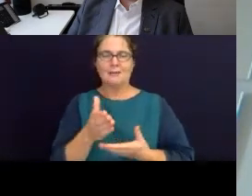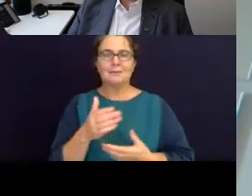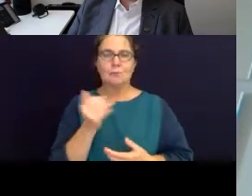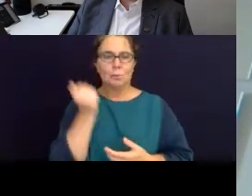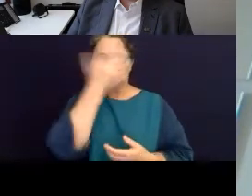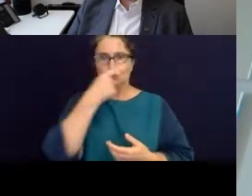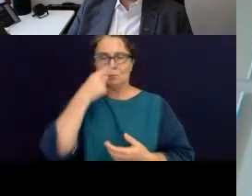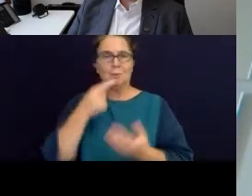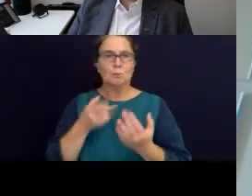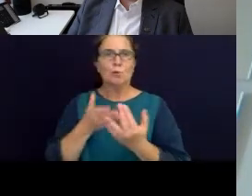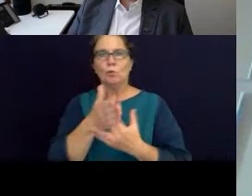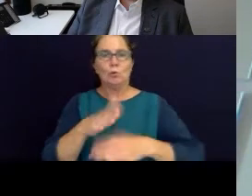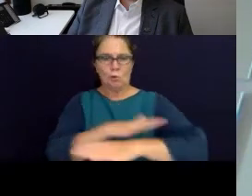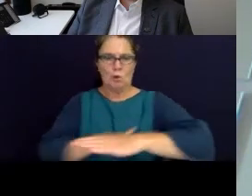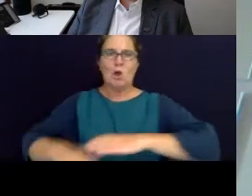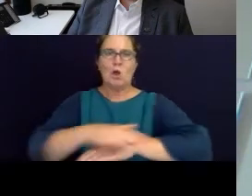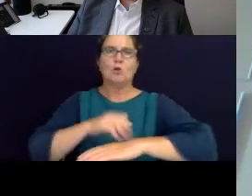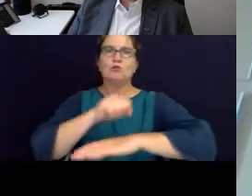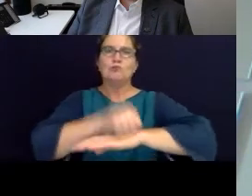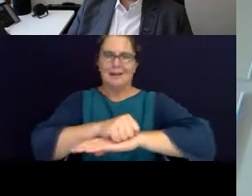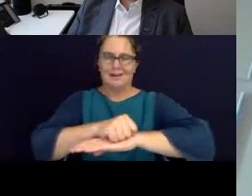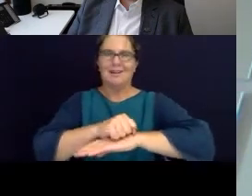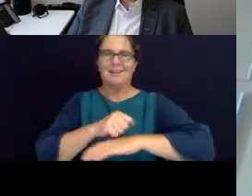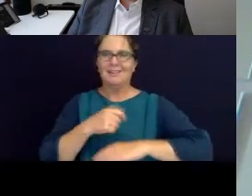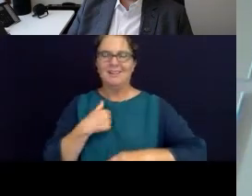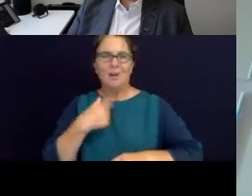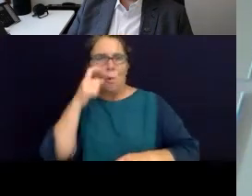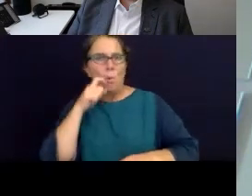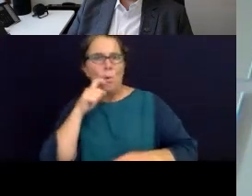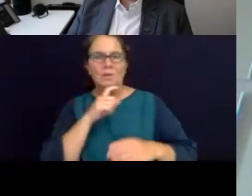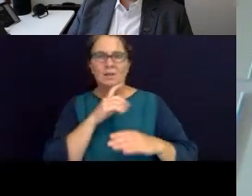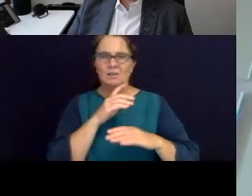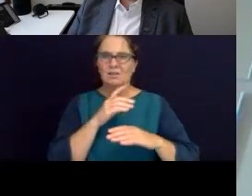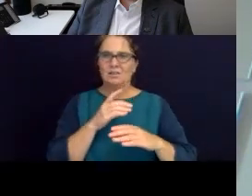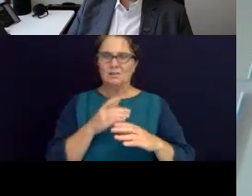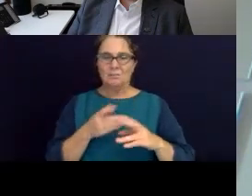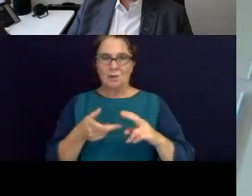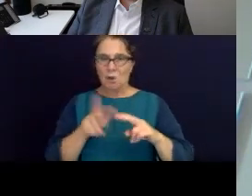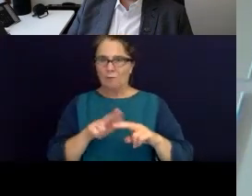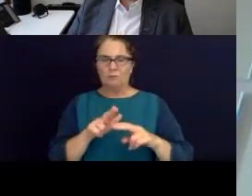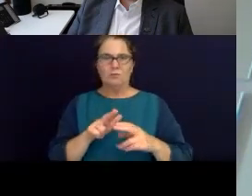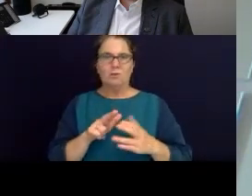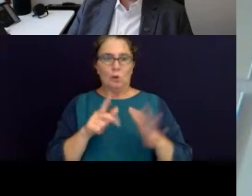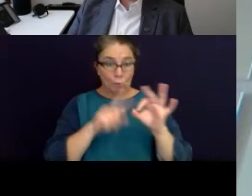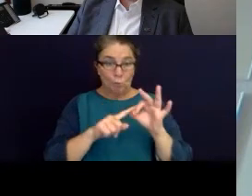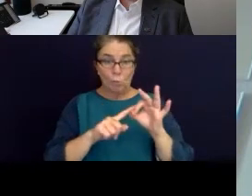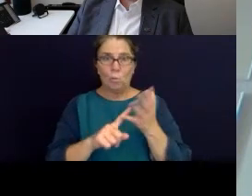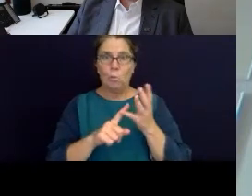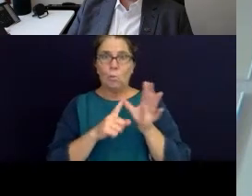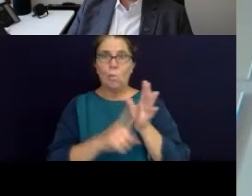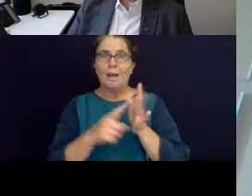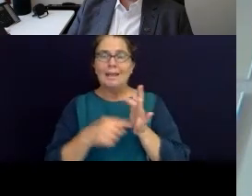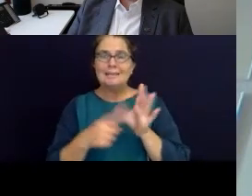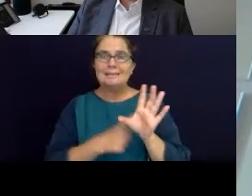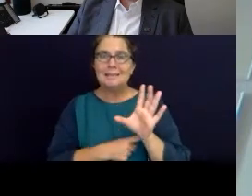right includes water of appropriate quantity and quality to meet the social and environmental and